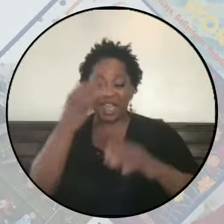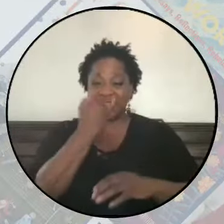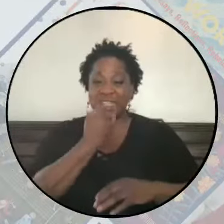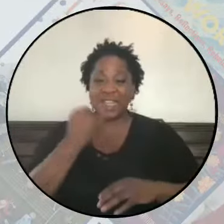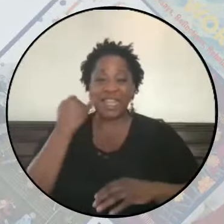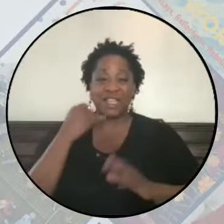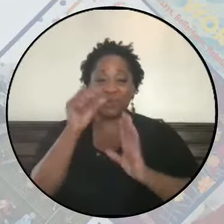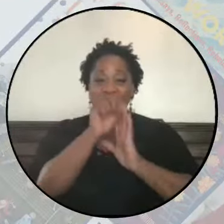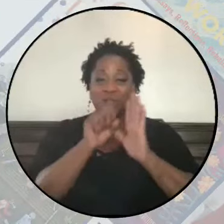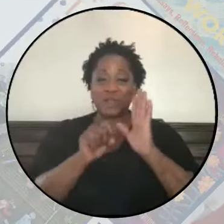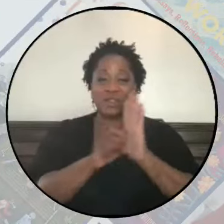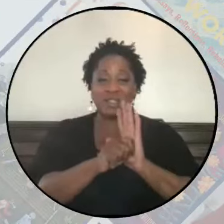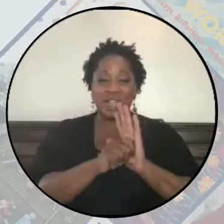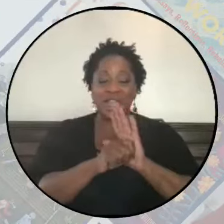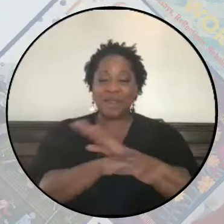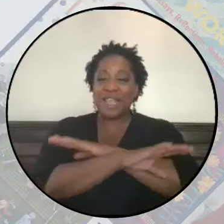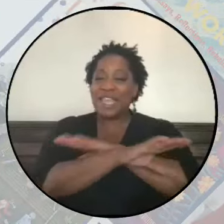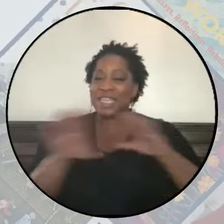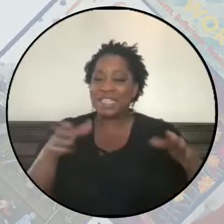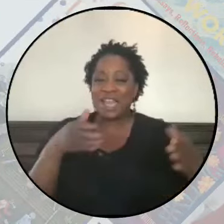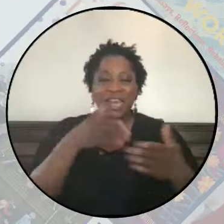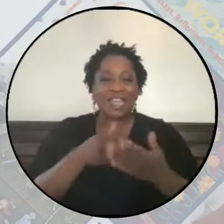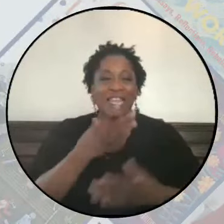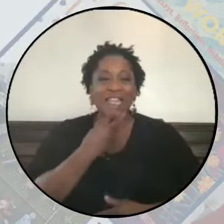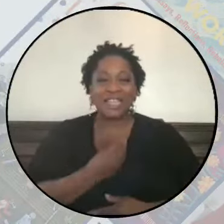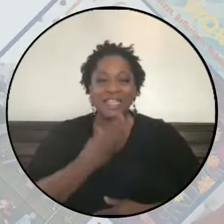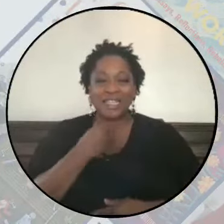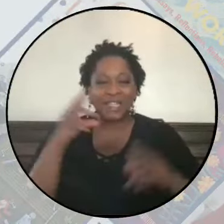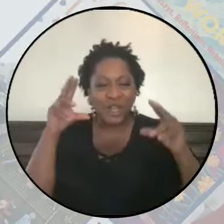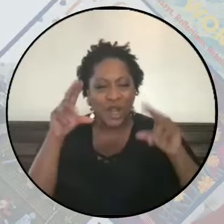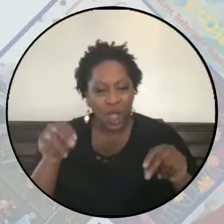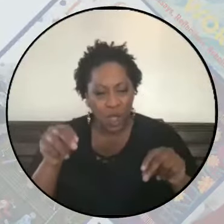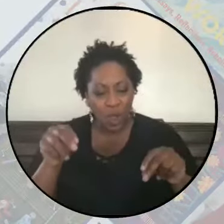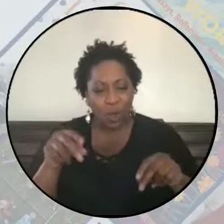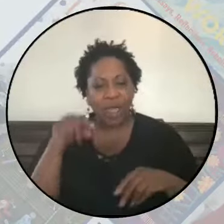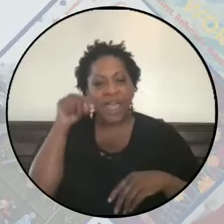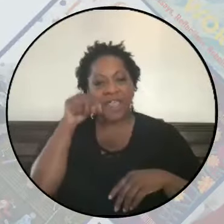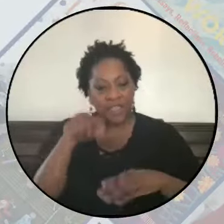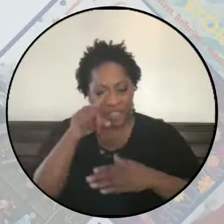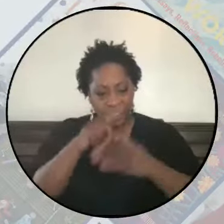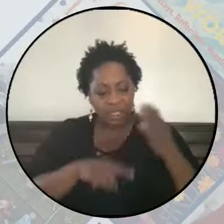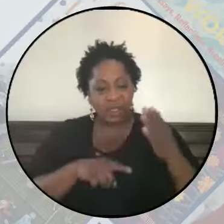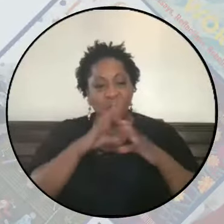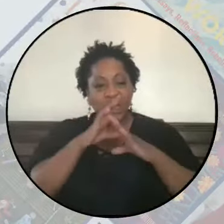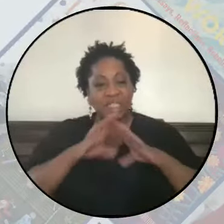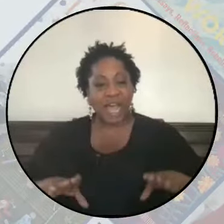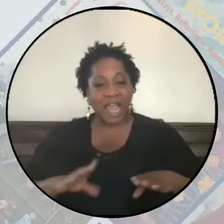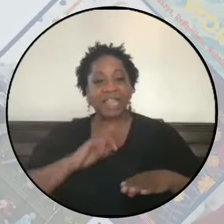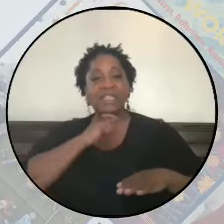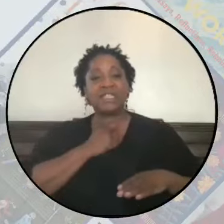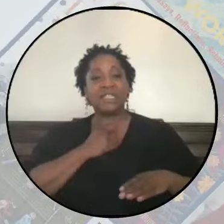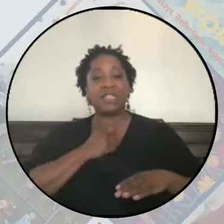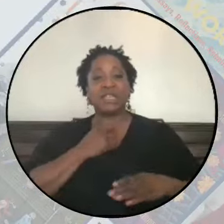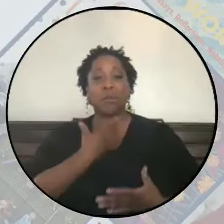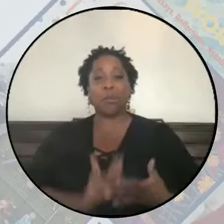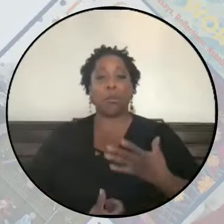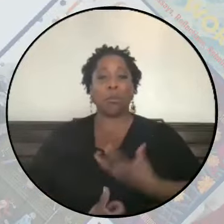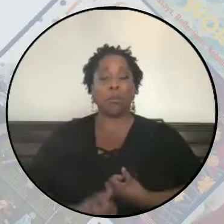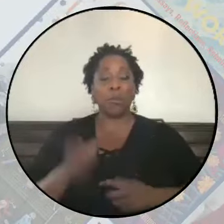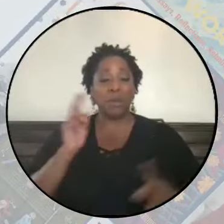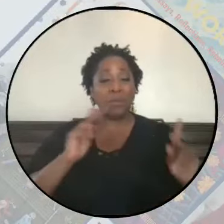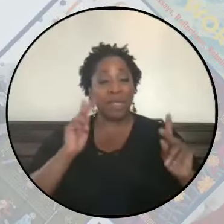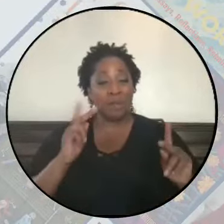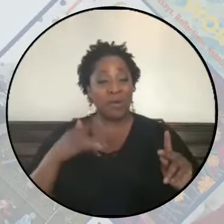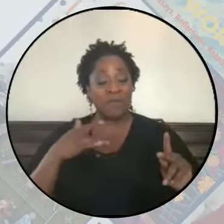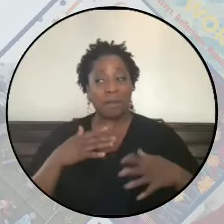is not anti-Semitism, because this is what is silencing so many people,